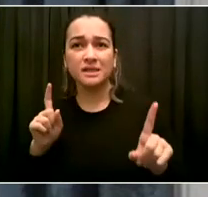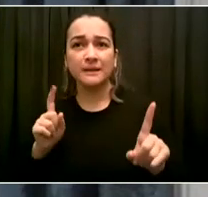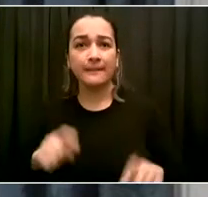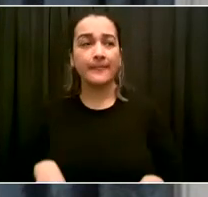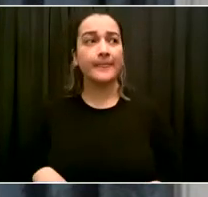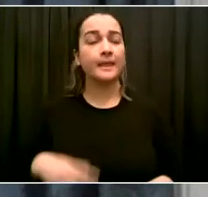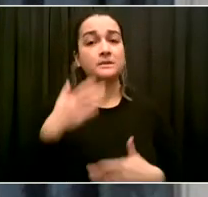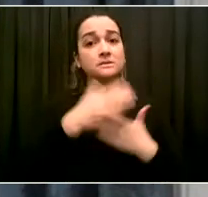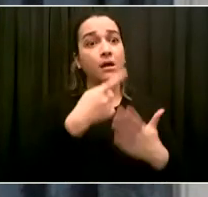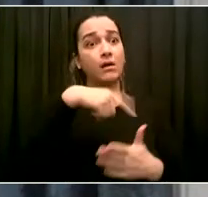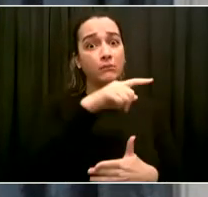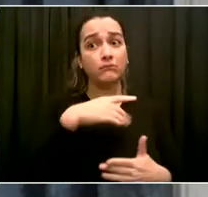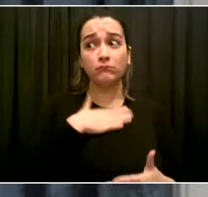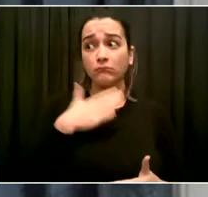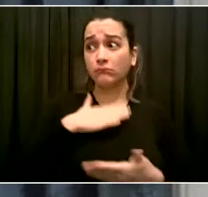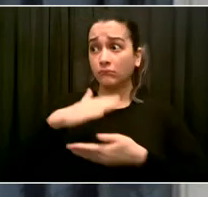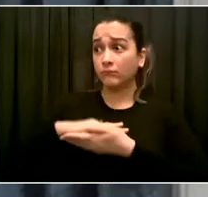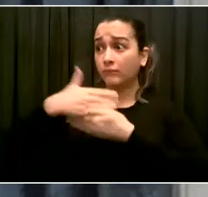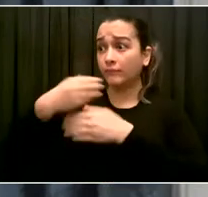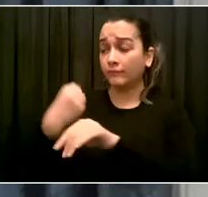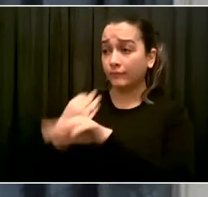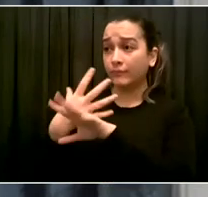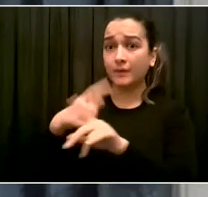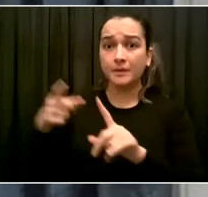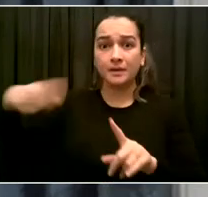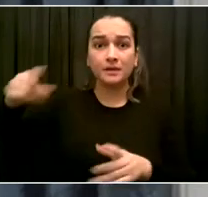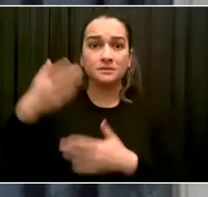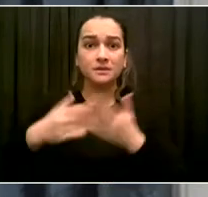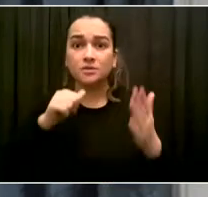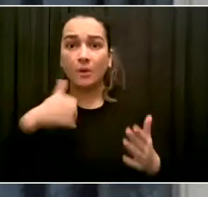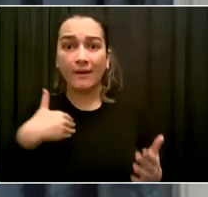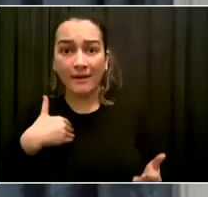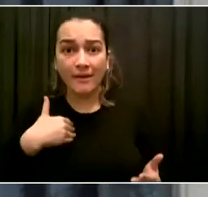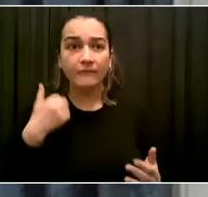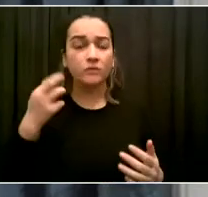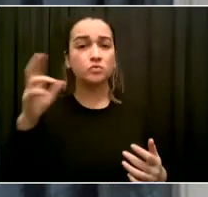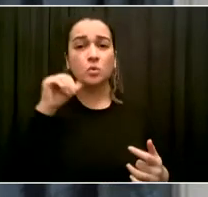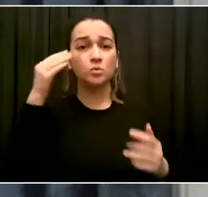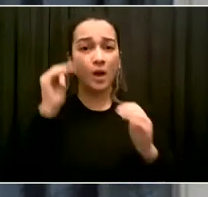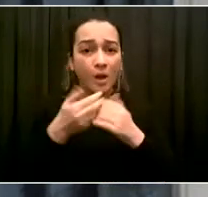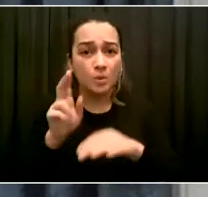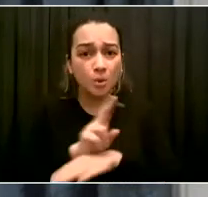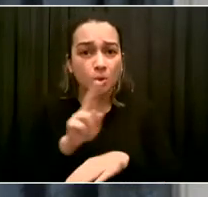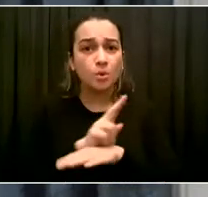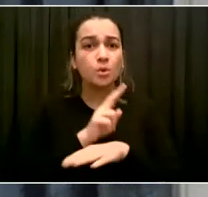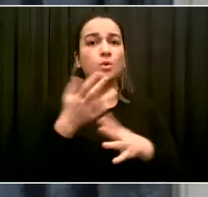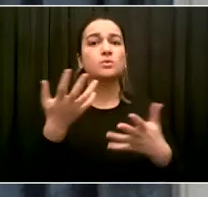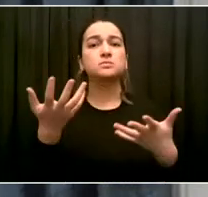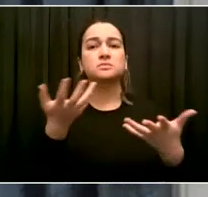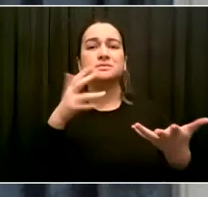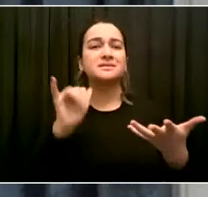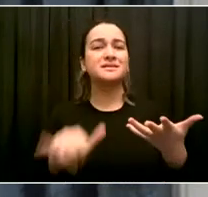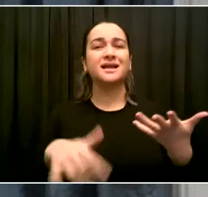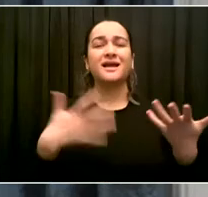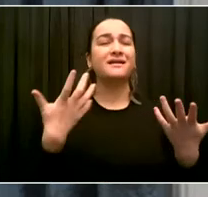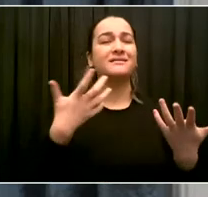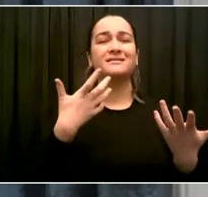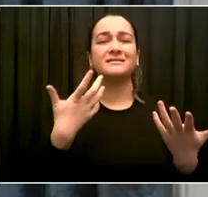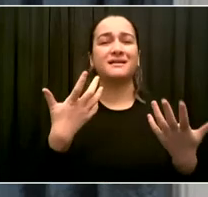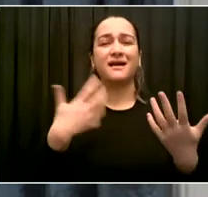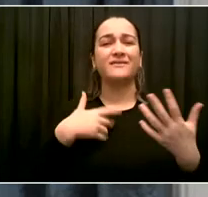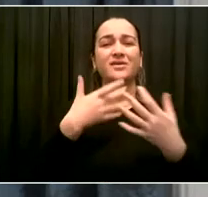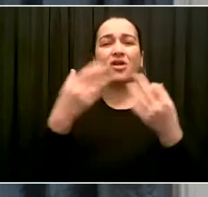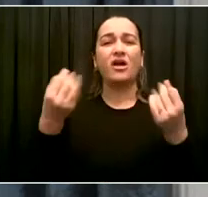variety of services and people who could help you when you're going through a tough time. You know, the violence